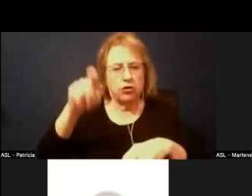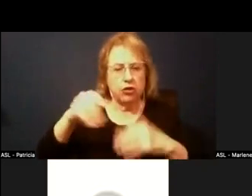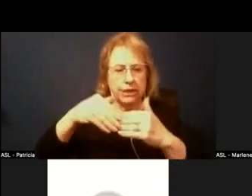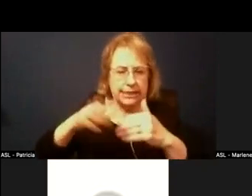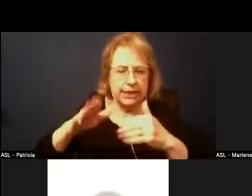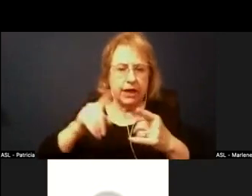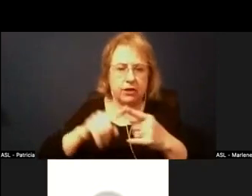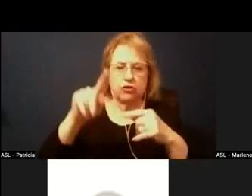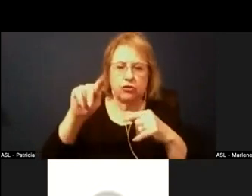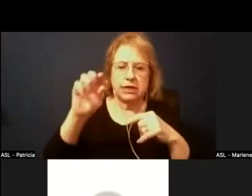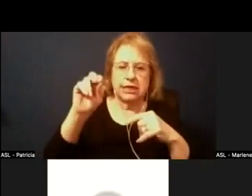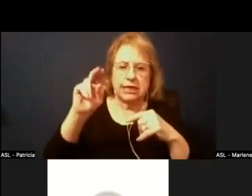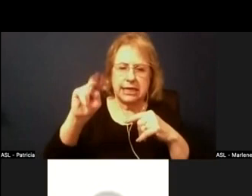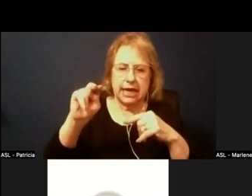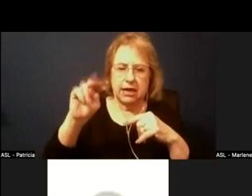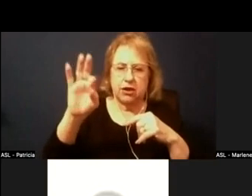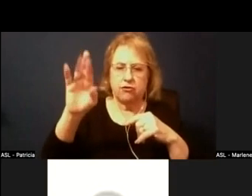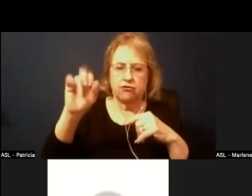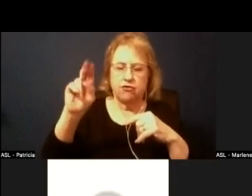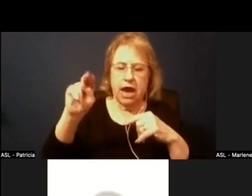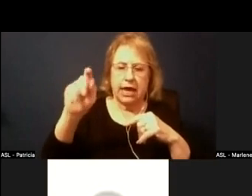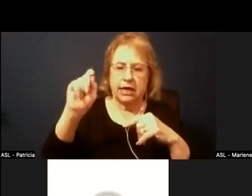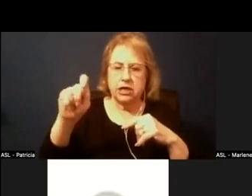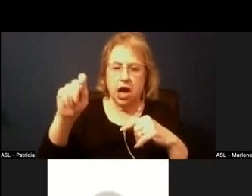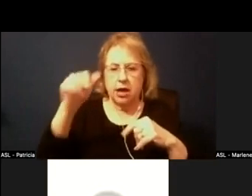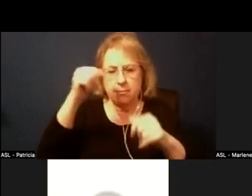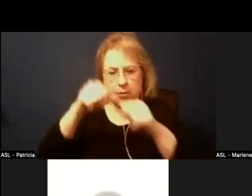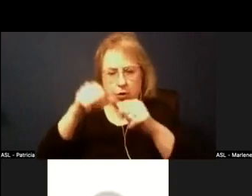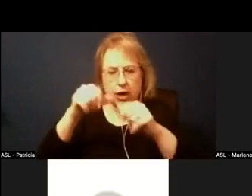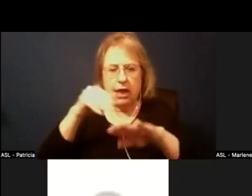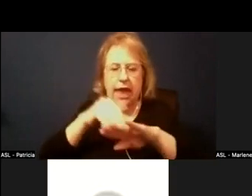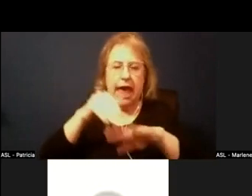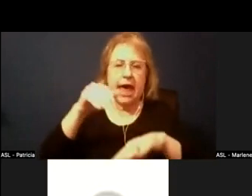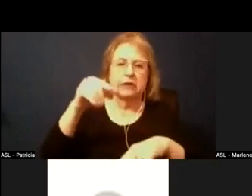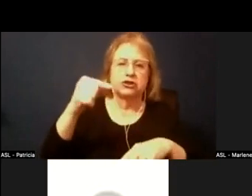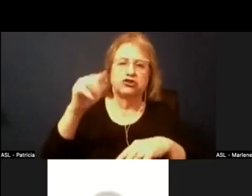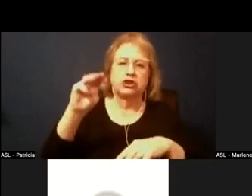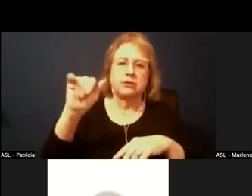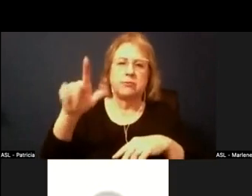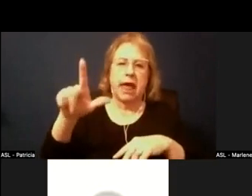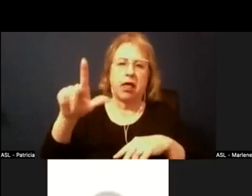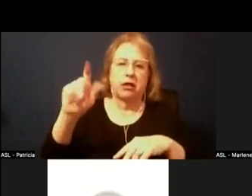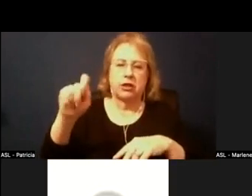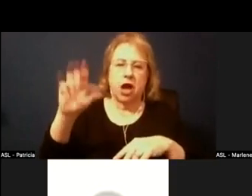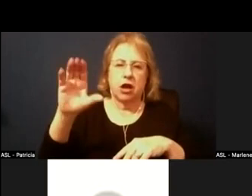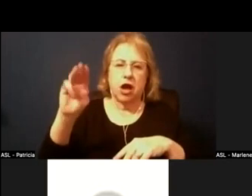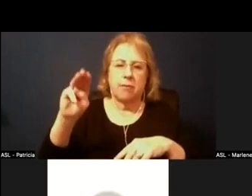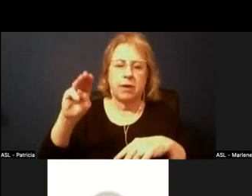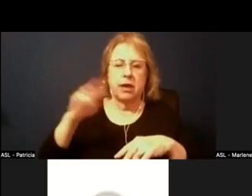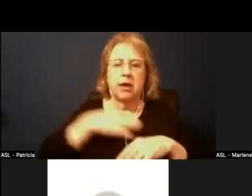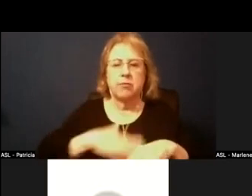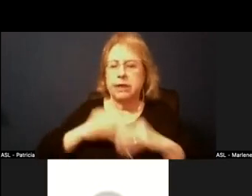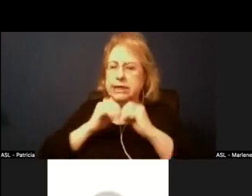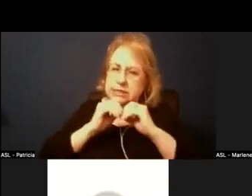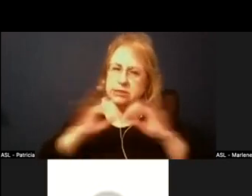.memorial at gmail.com. And yeah, please spread the word about that. And